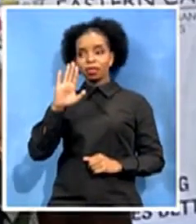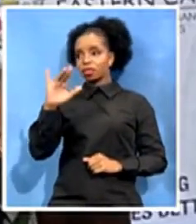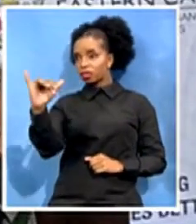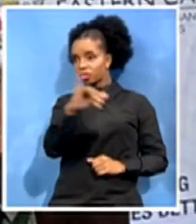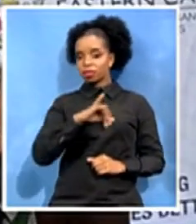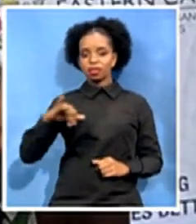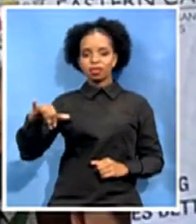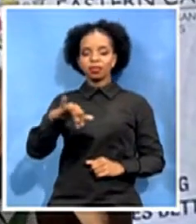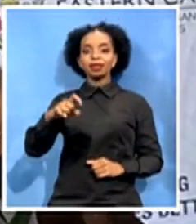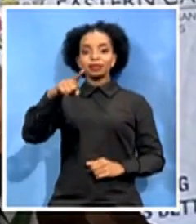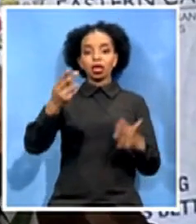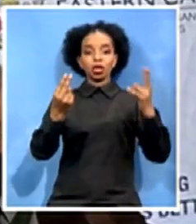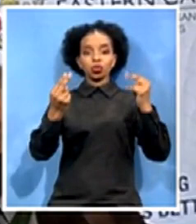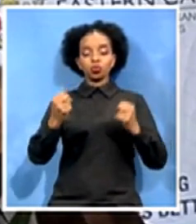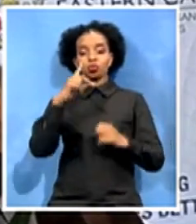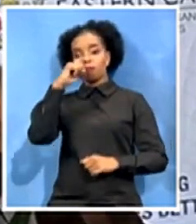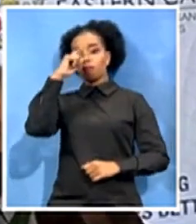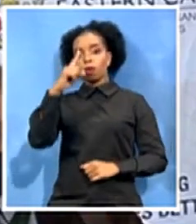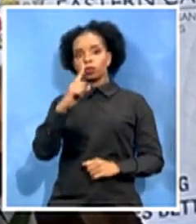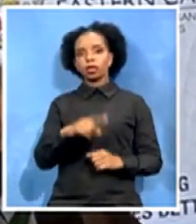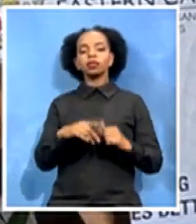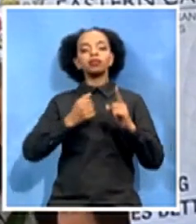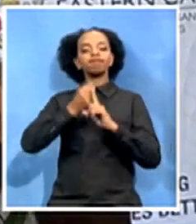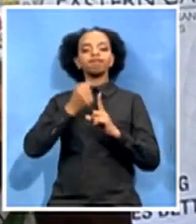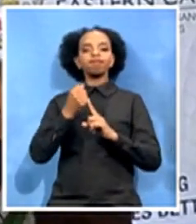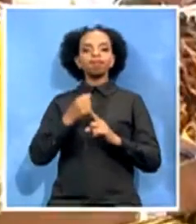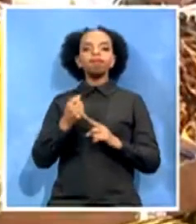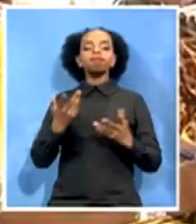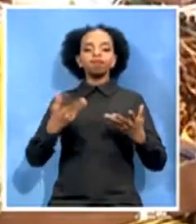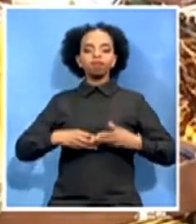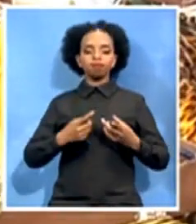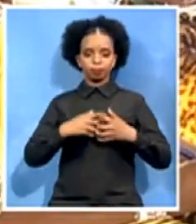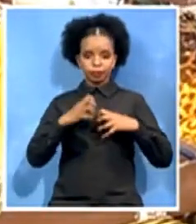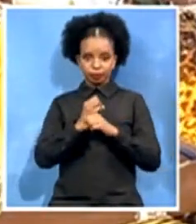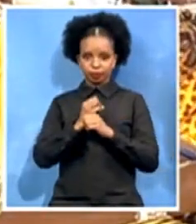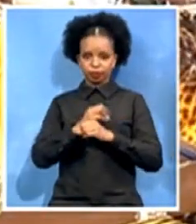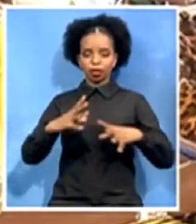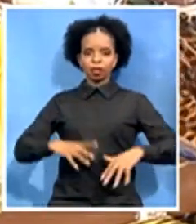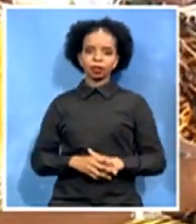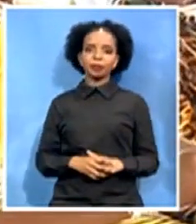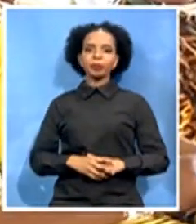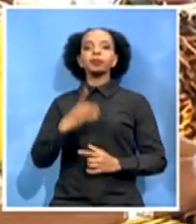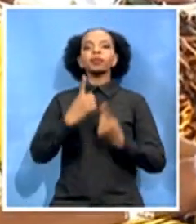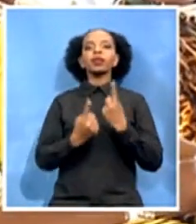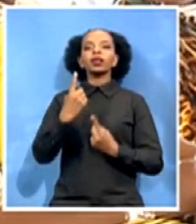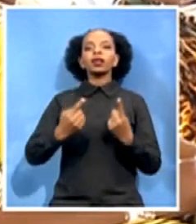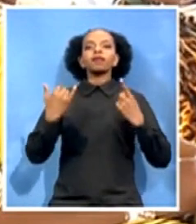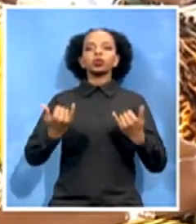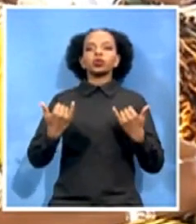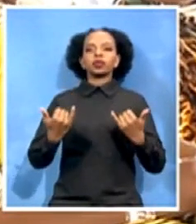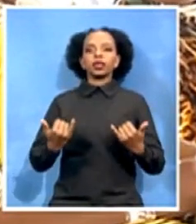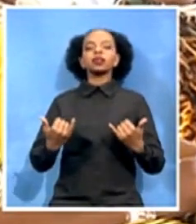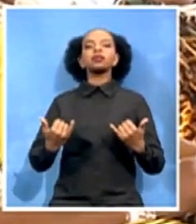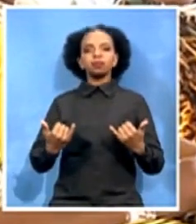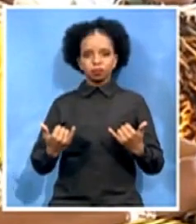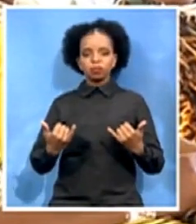Even today, the government looks toward traditional leaders to champion development and unity. We want